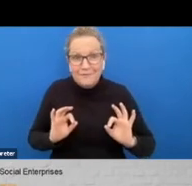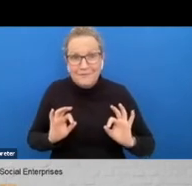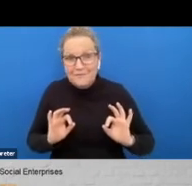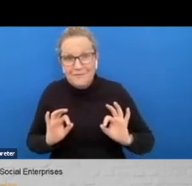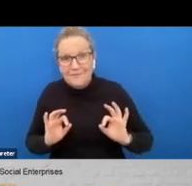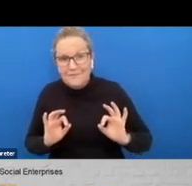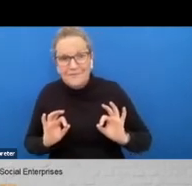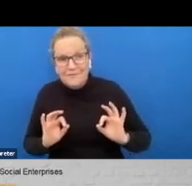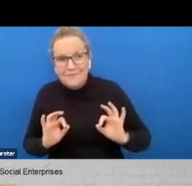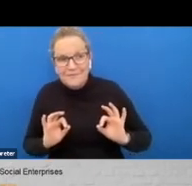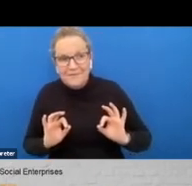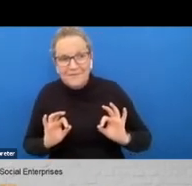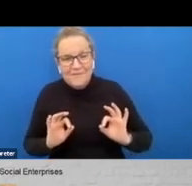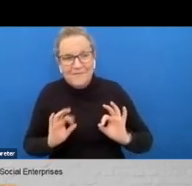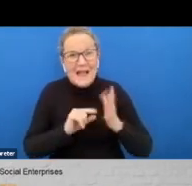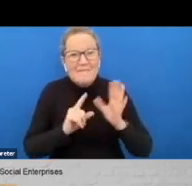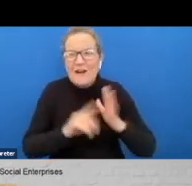no don't you love that silence